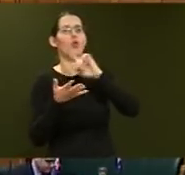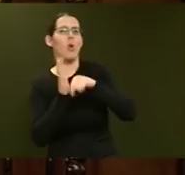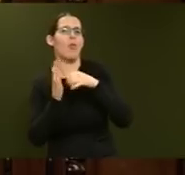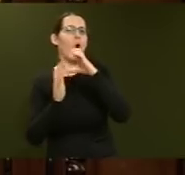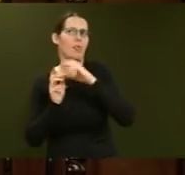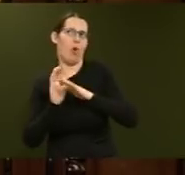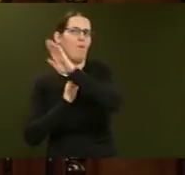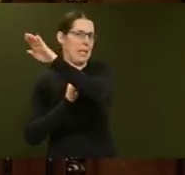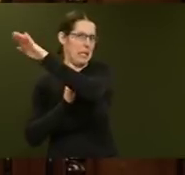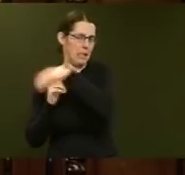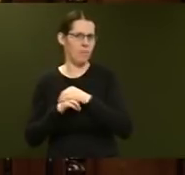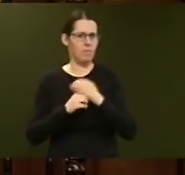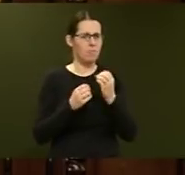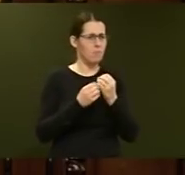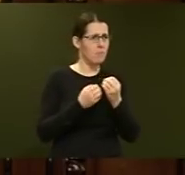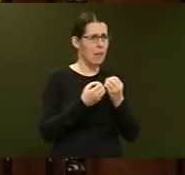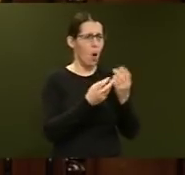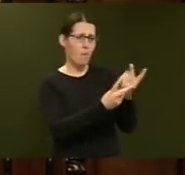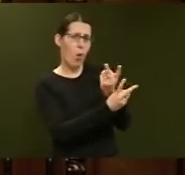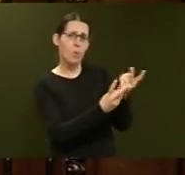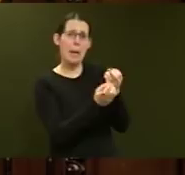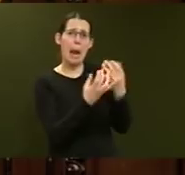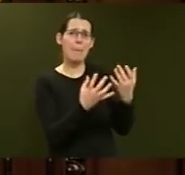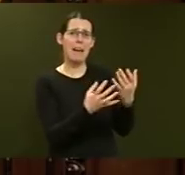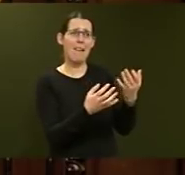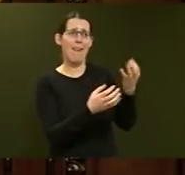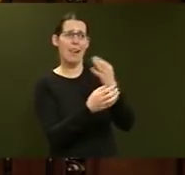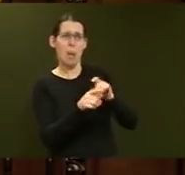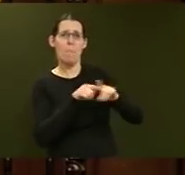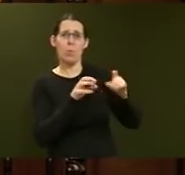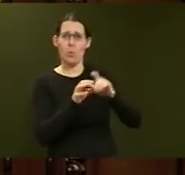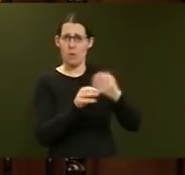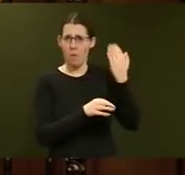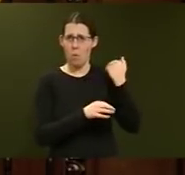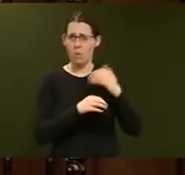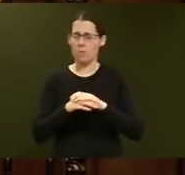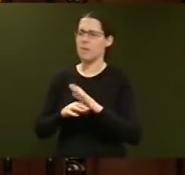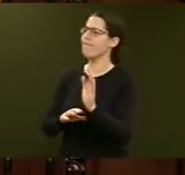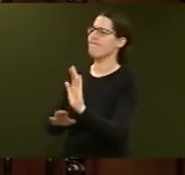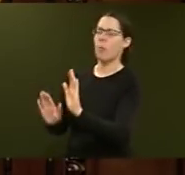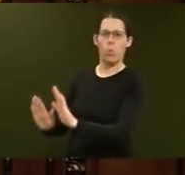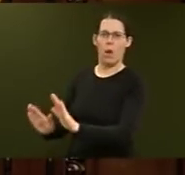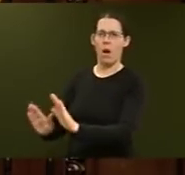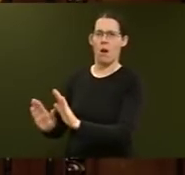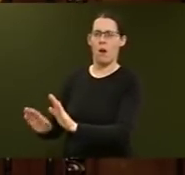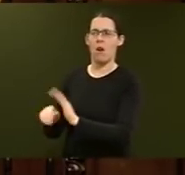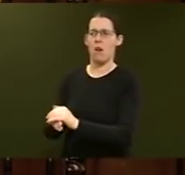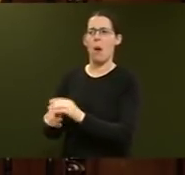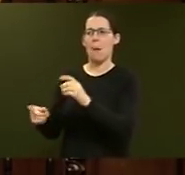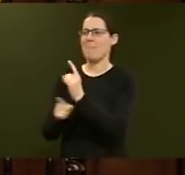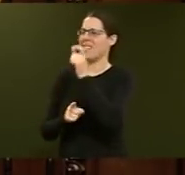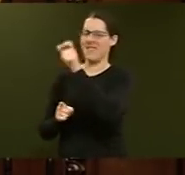Order, order. The Minister doesn't have responsibility for members asking questions.